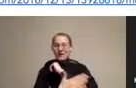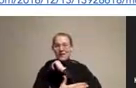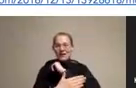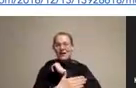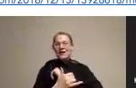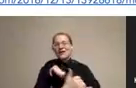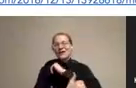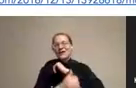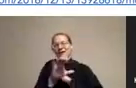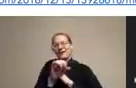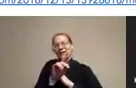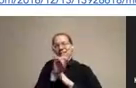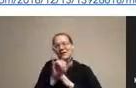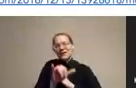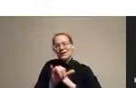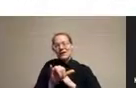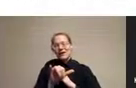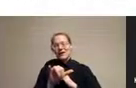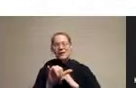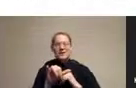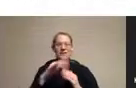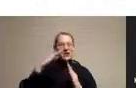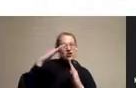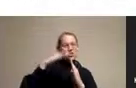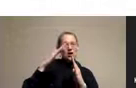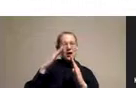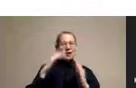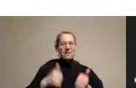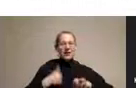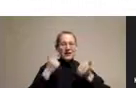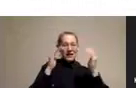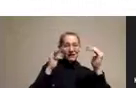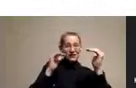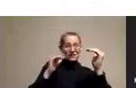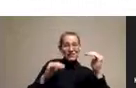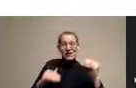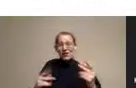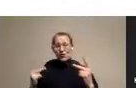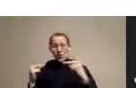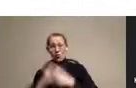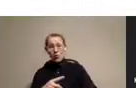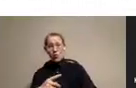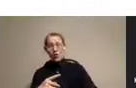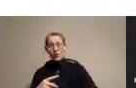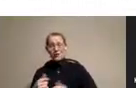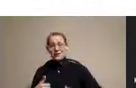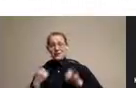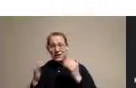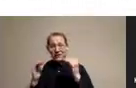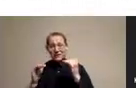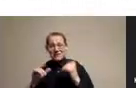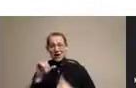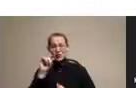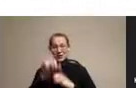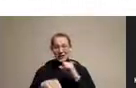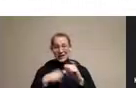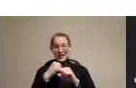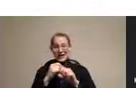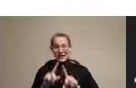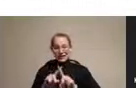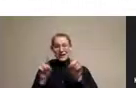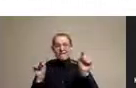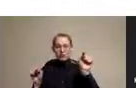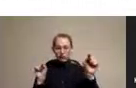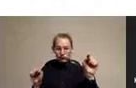expectancy. Groups that have been historically marginalized in this advantage, like black Americans, have historically worse health on multiple indicators. For example,